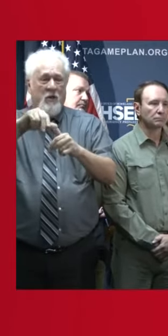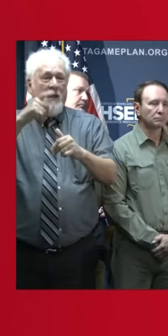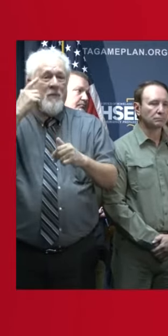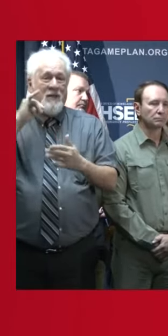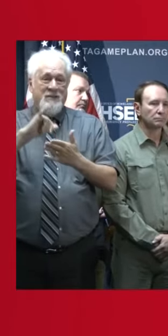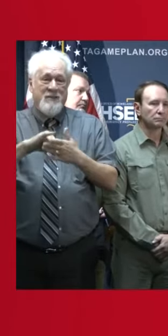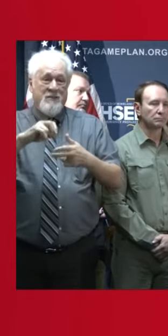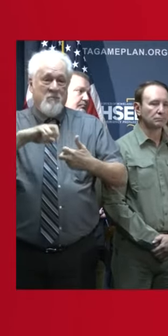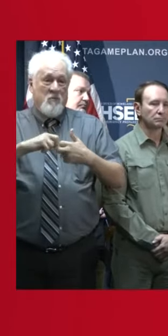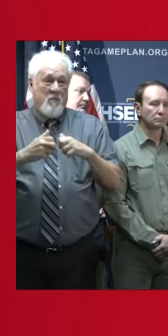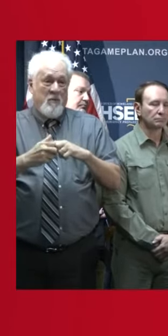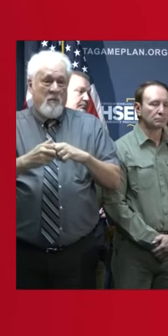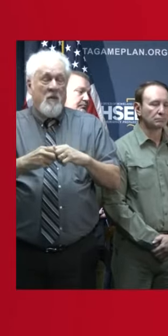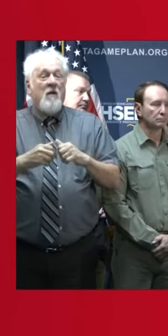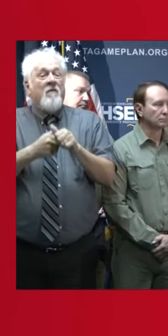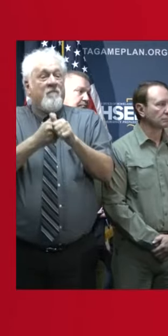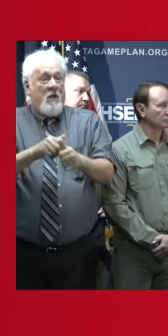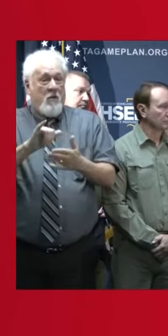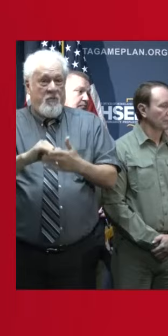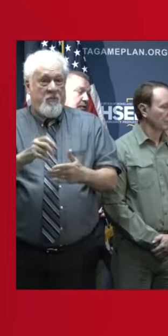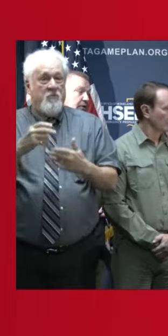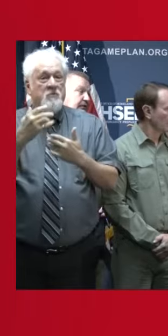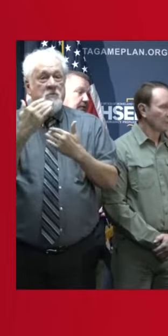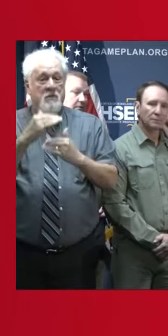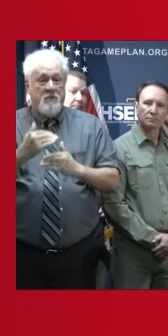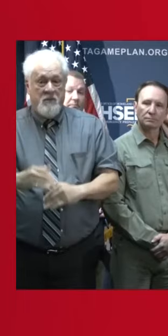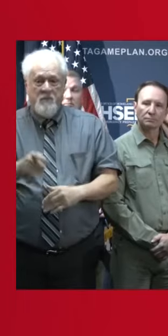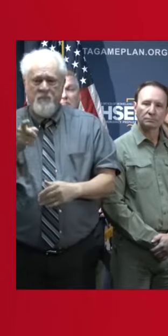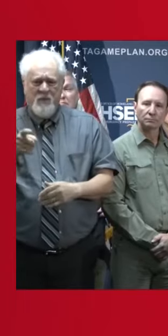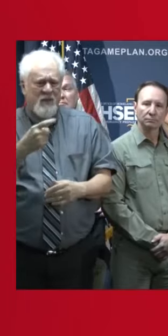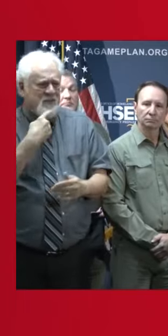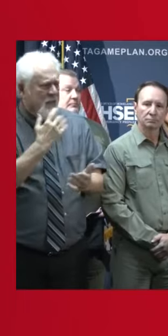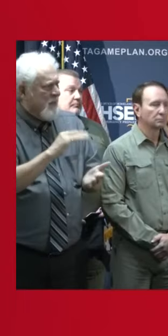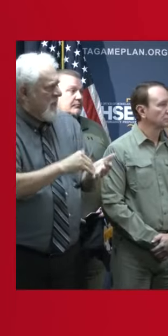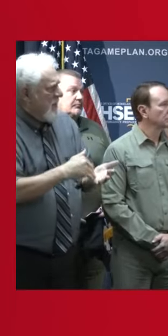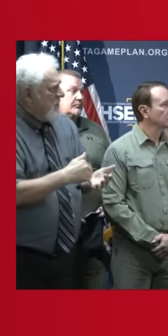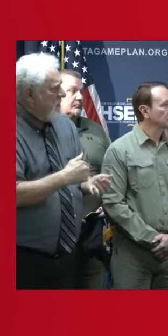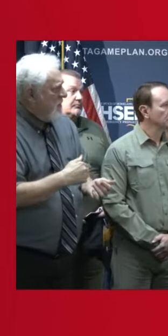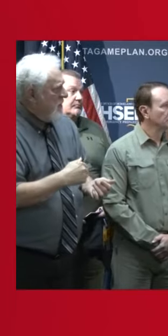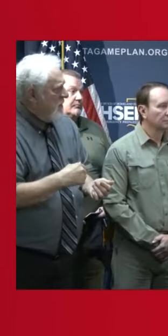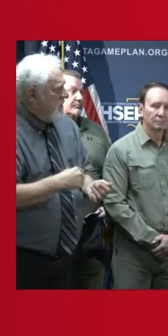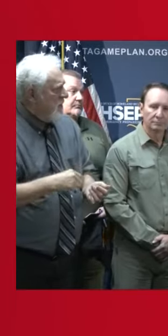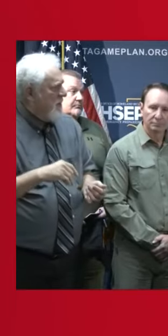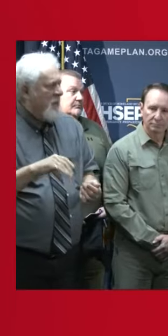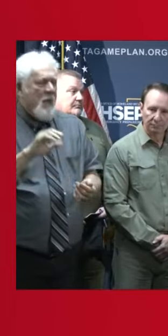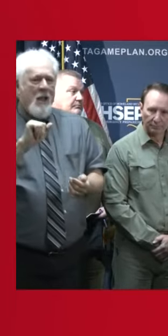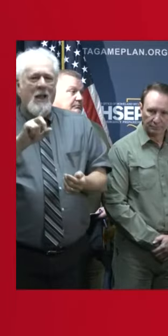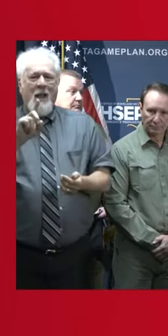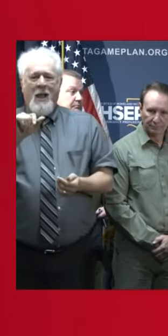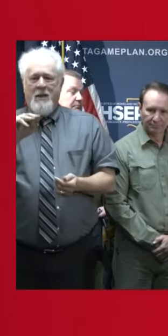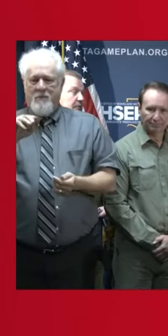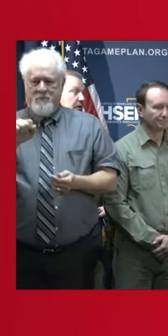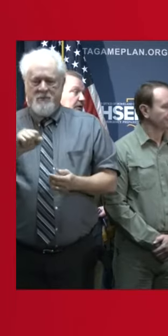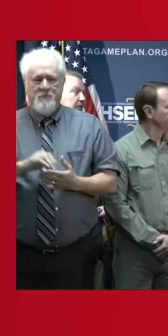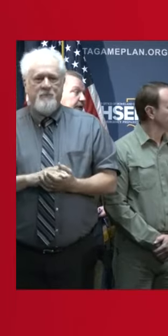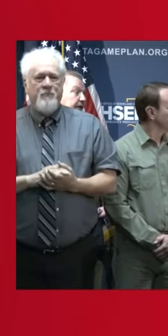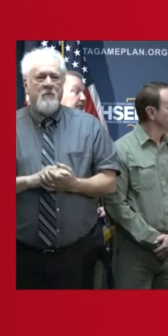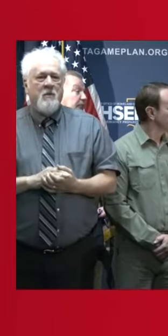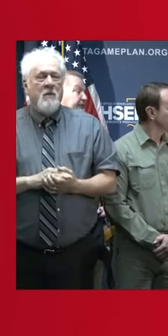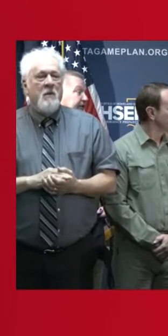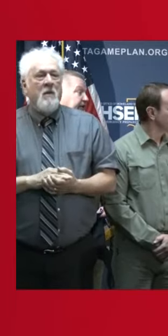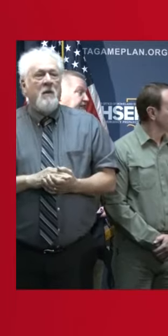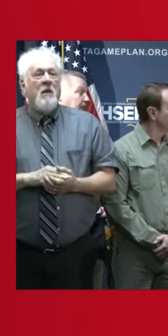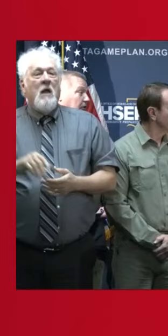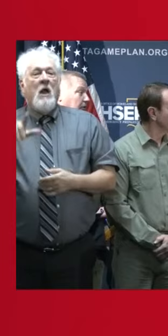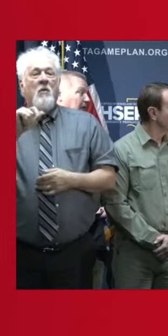Please adhere to those restrictions and warnings. Thank you. Sir, could you please say your name? Brian Adams. Okay.